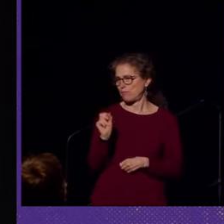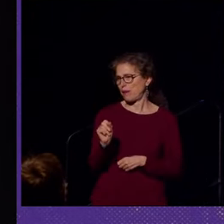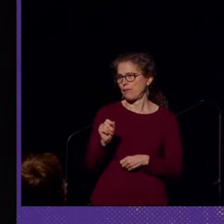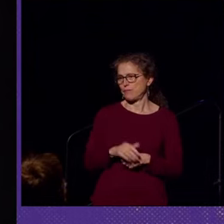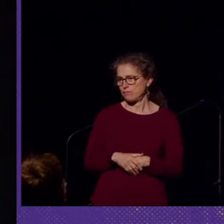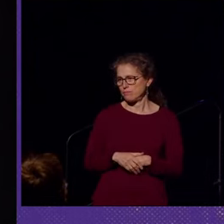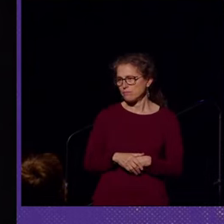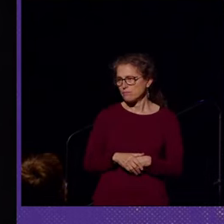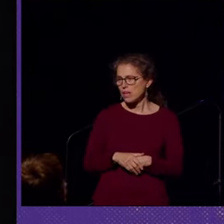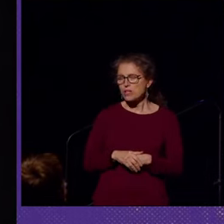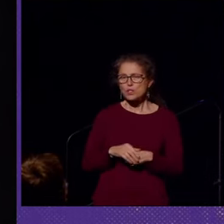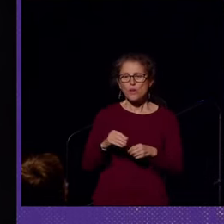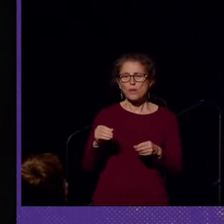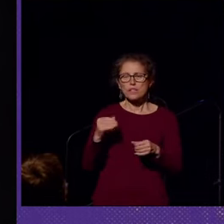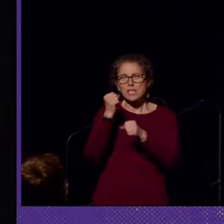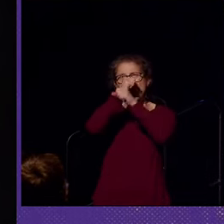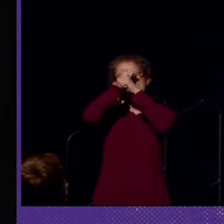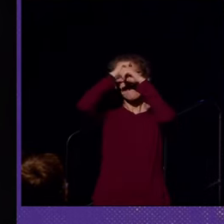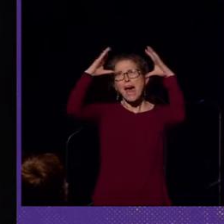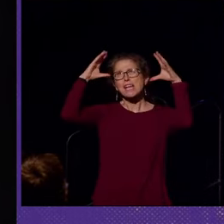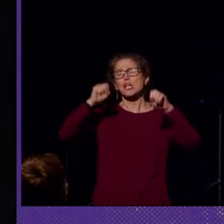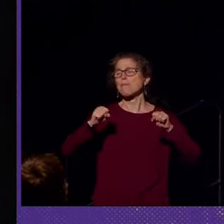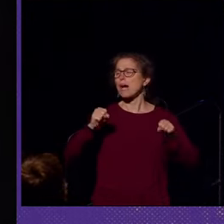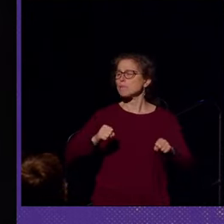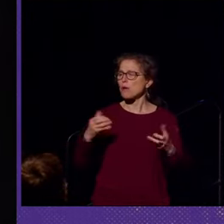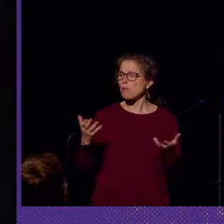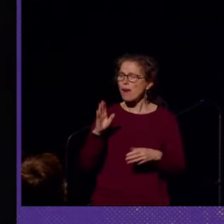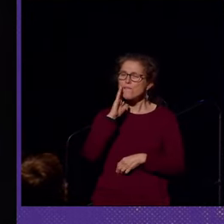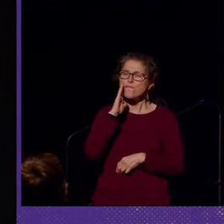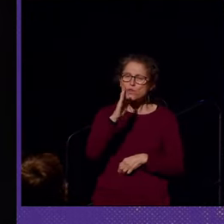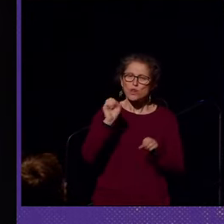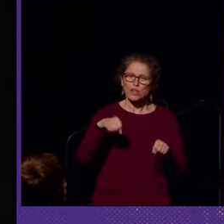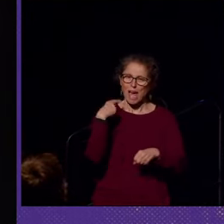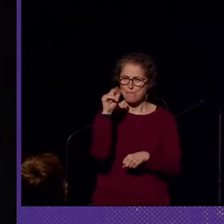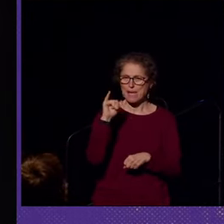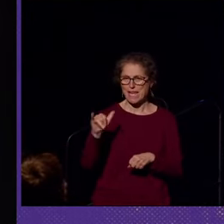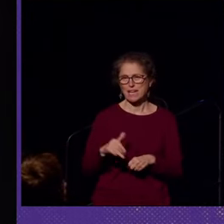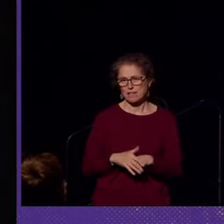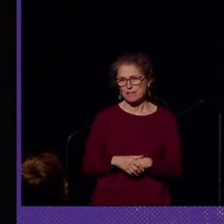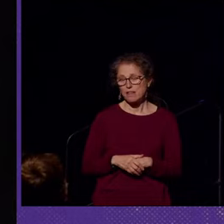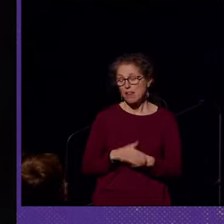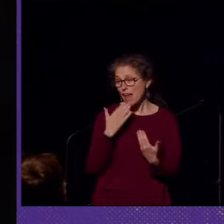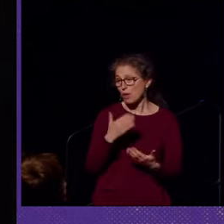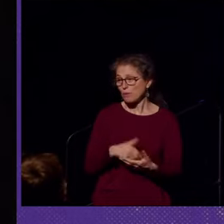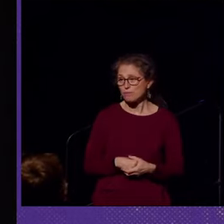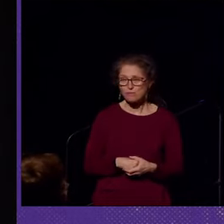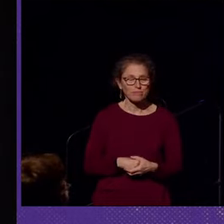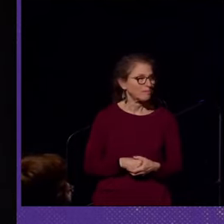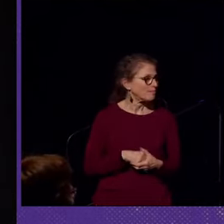it's just imagined possibility of what a future can be. Thank you.